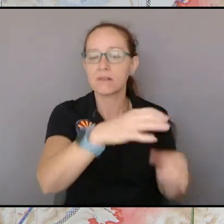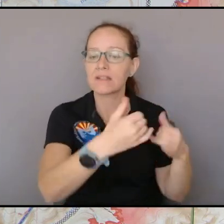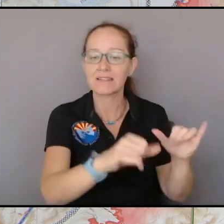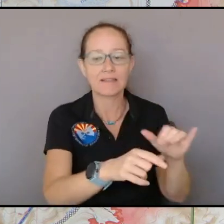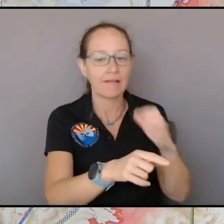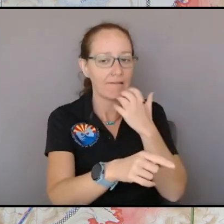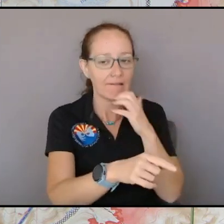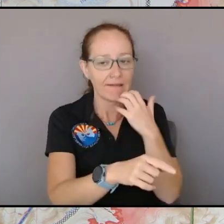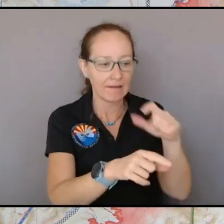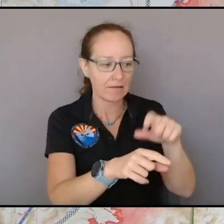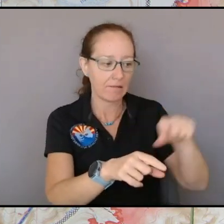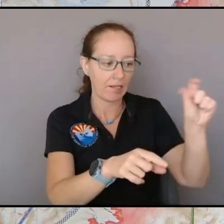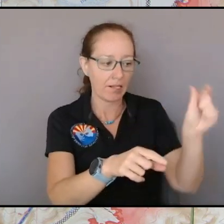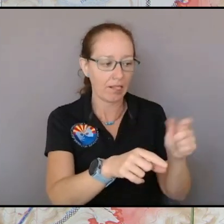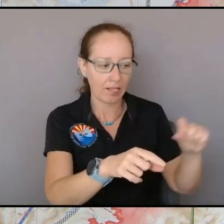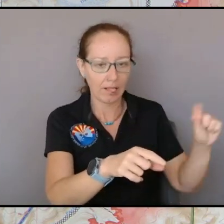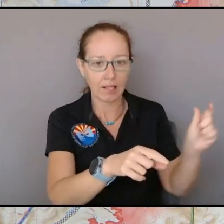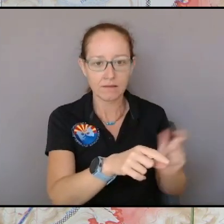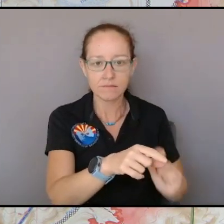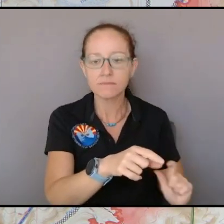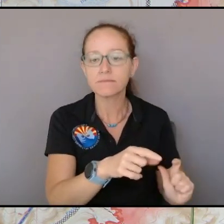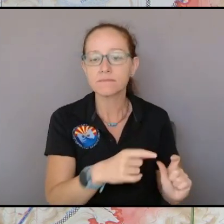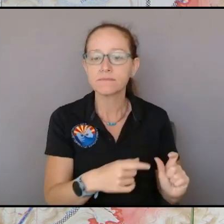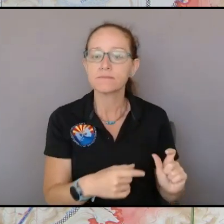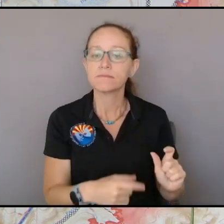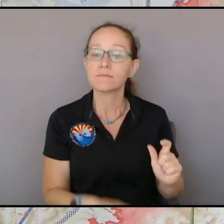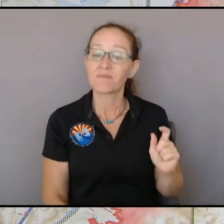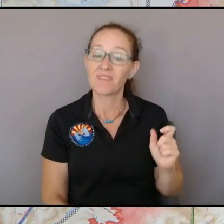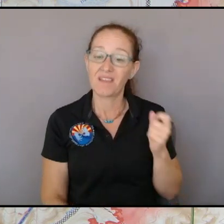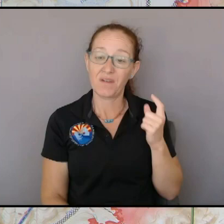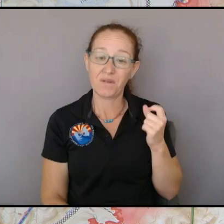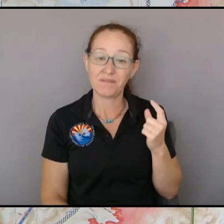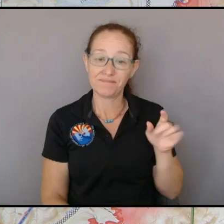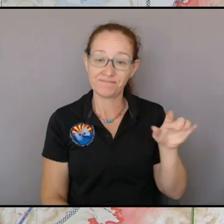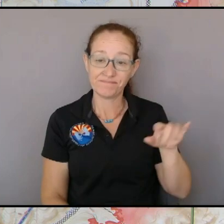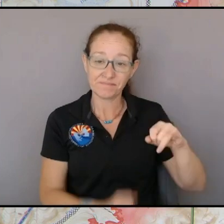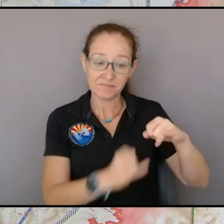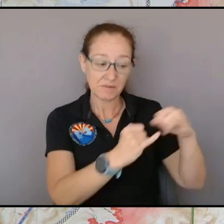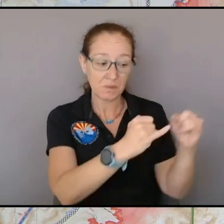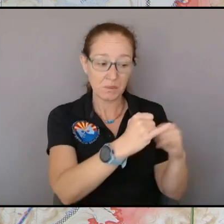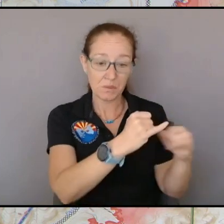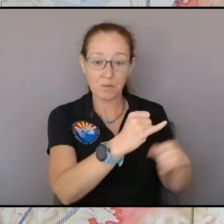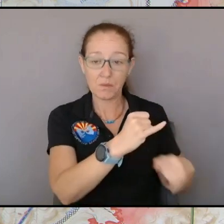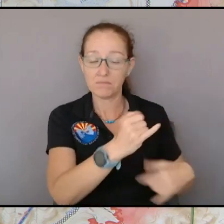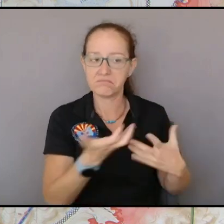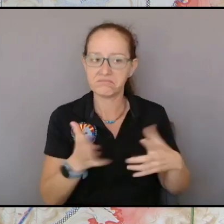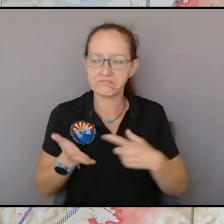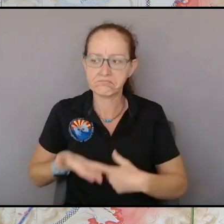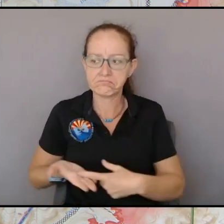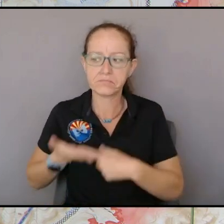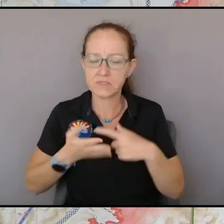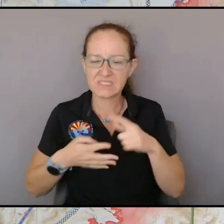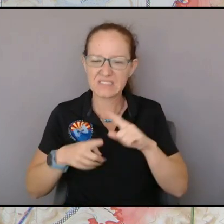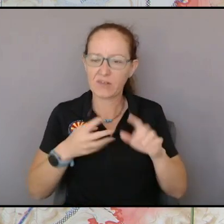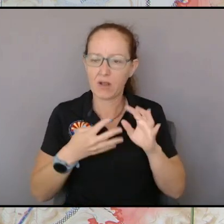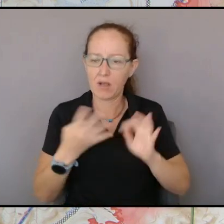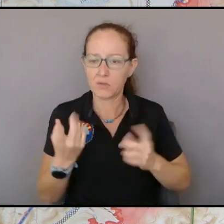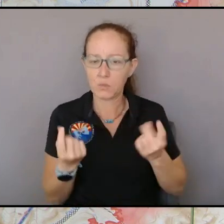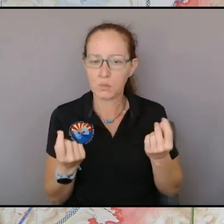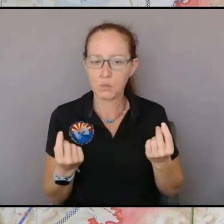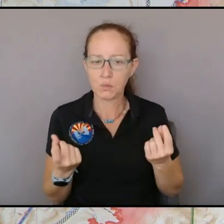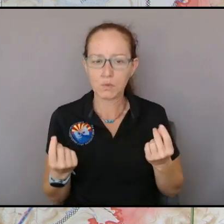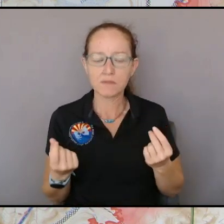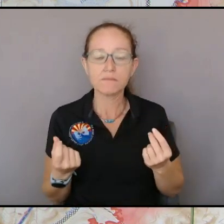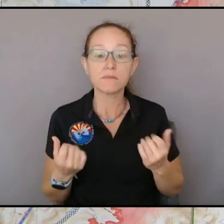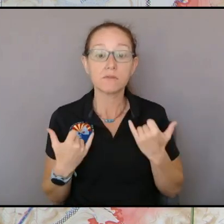this stuff on the east side of the road you know we've talked about multiple different options of how we deal with this and right now the